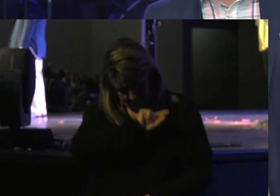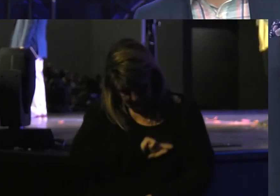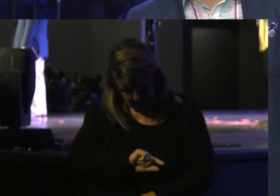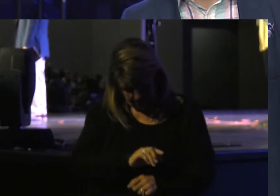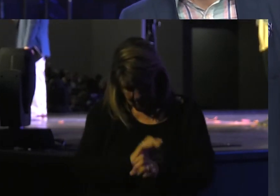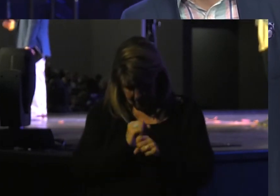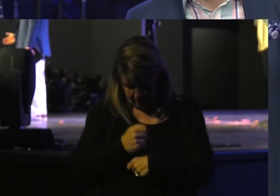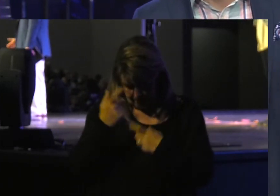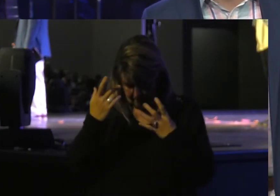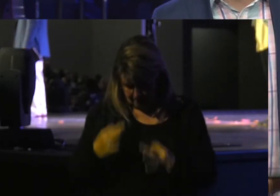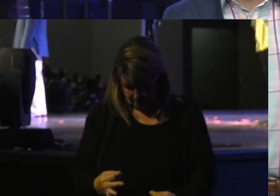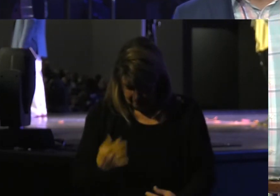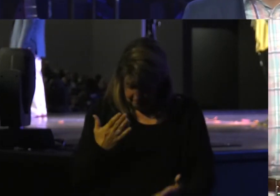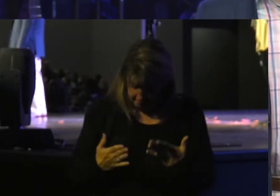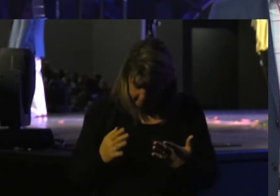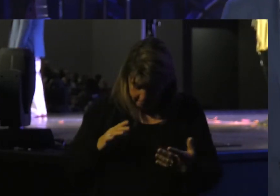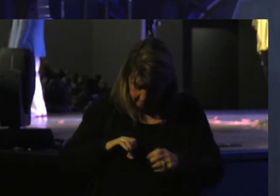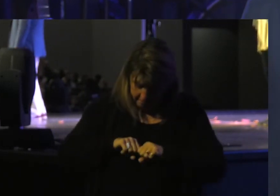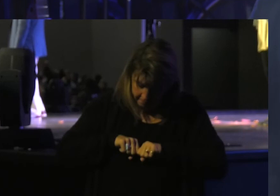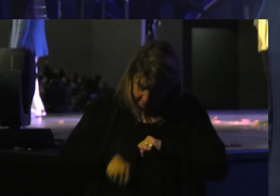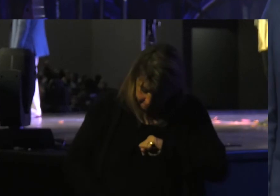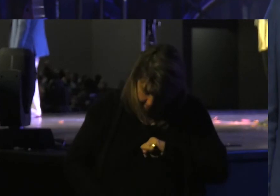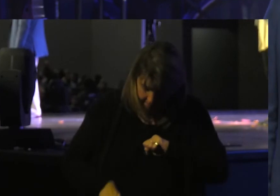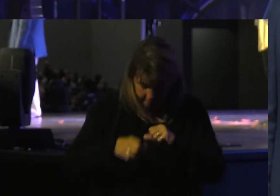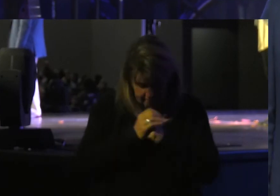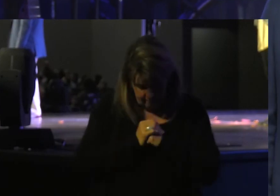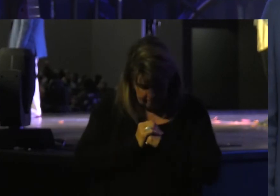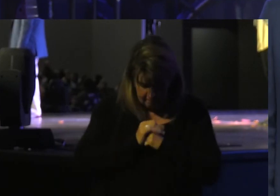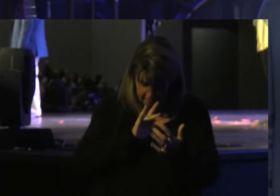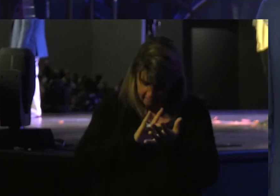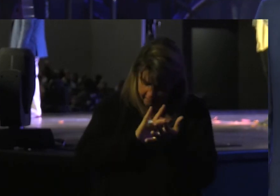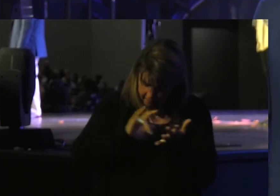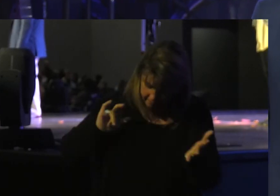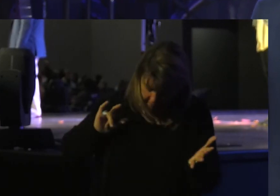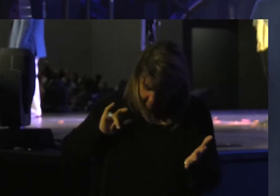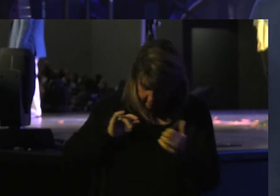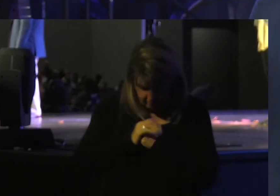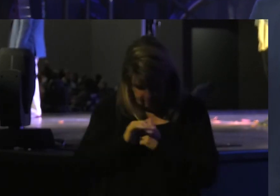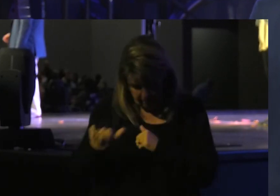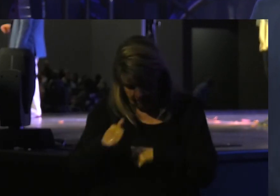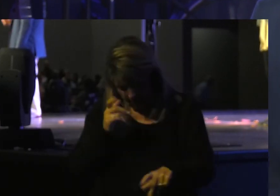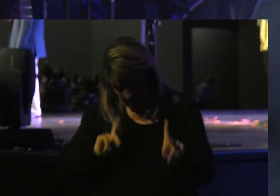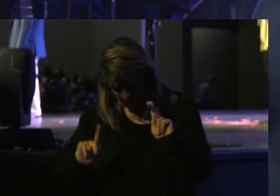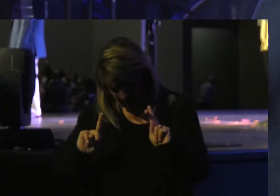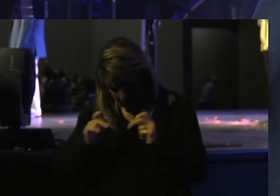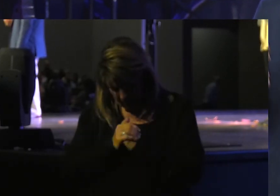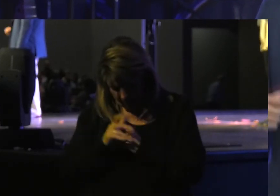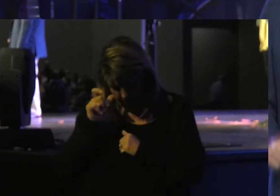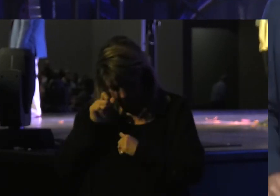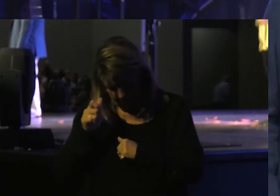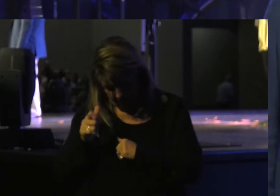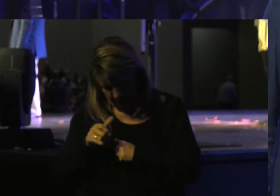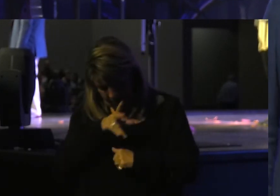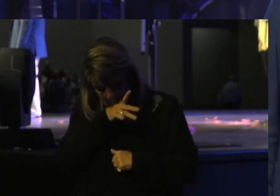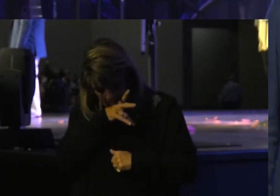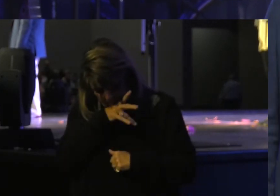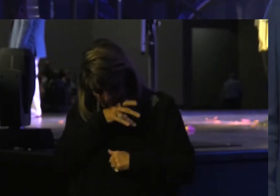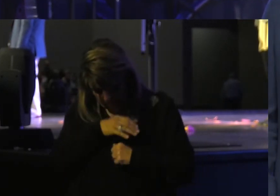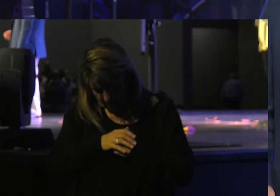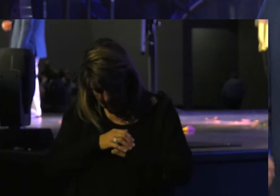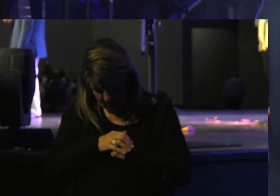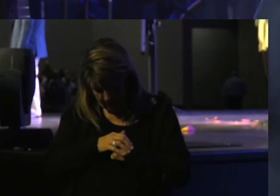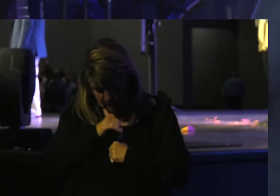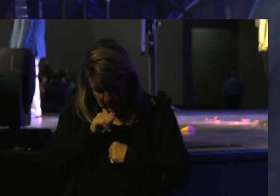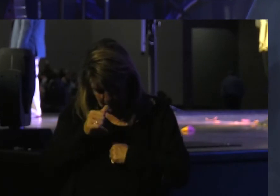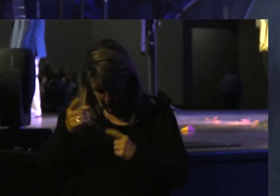Decisions That Perhaps Hurt The Vulnerable Exploited The Weak Friend I Want You To Hear My Voice Listen To Me You Didn't Come Just To